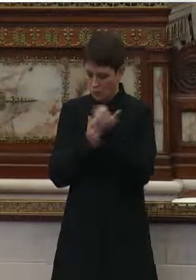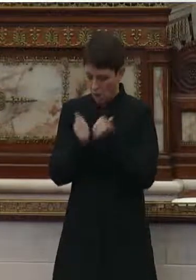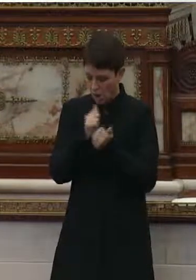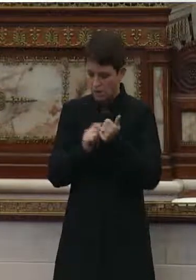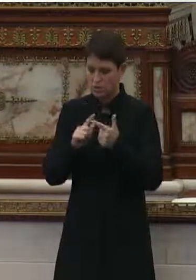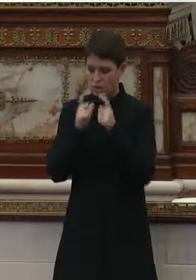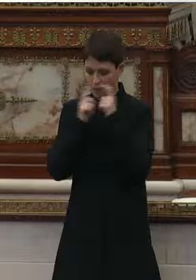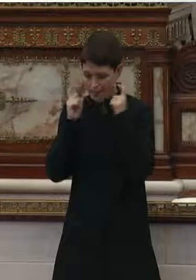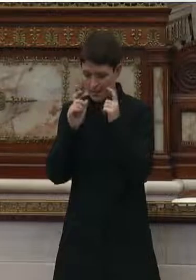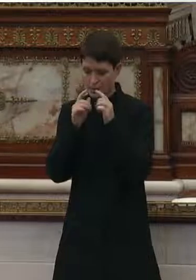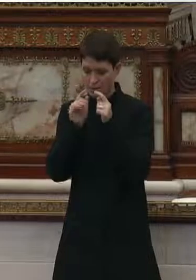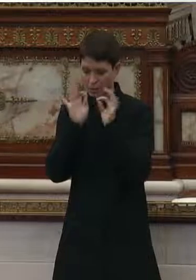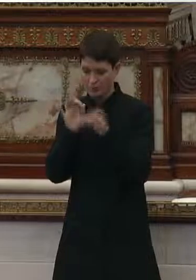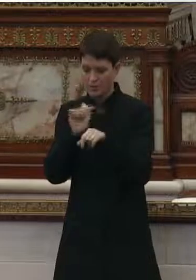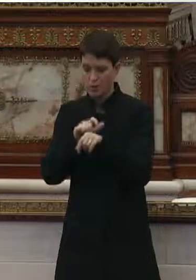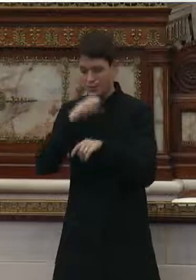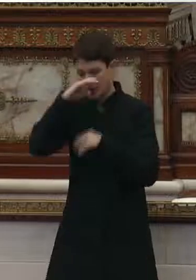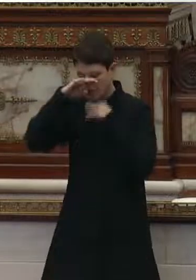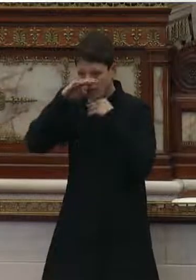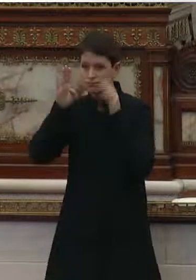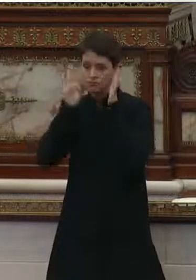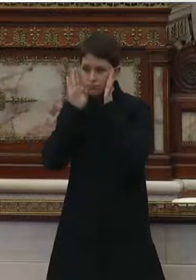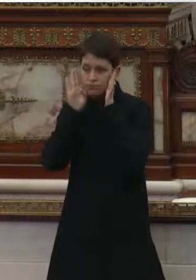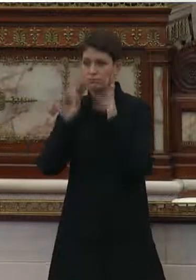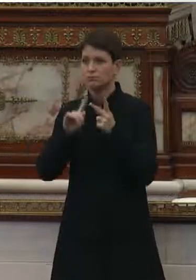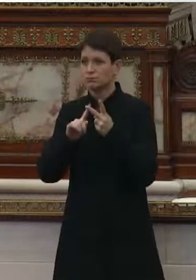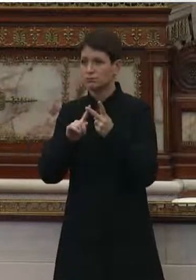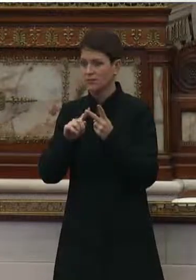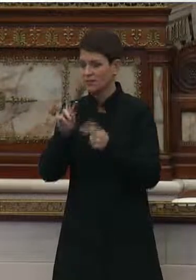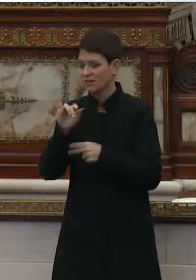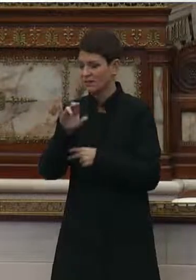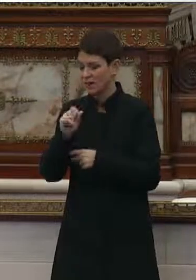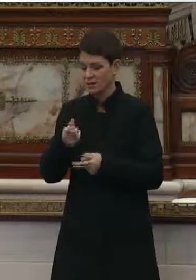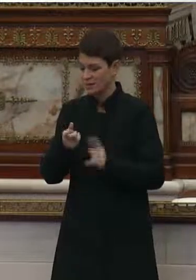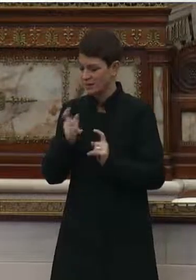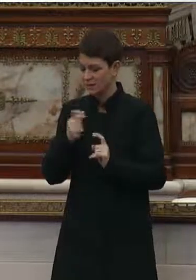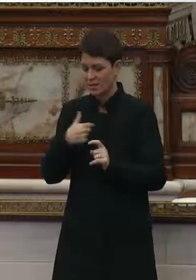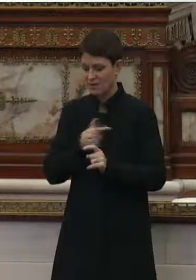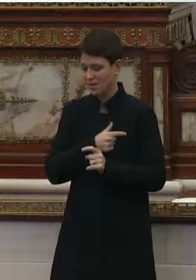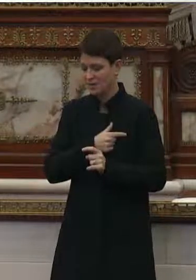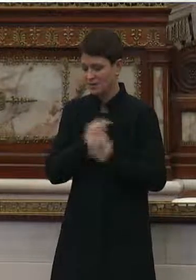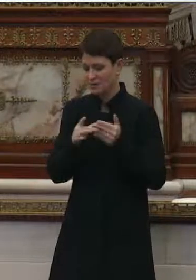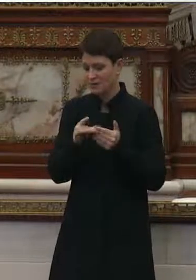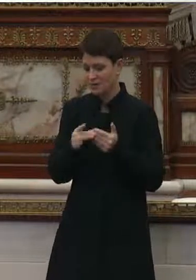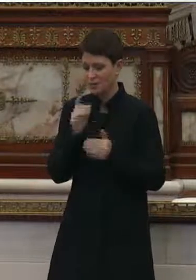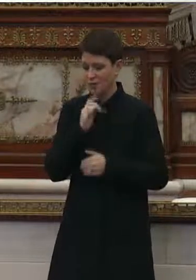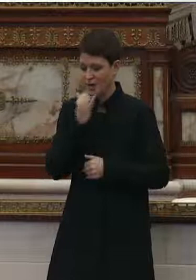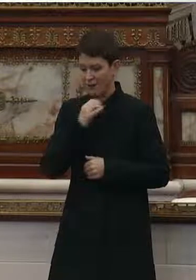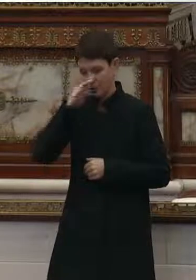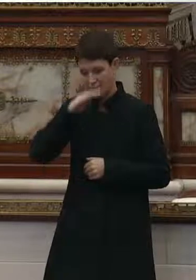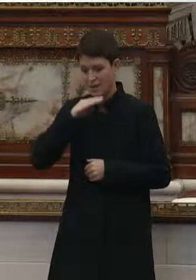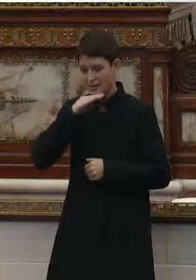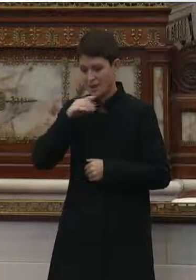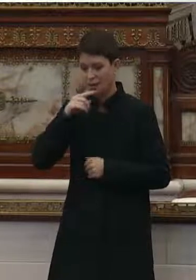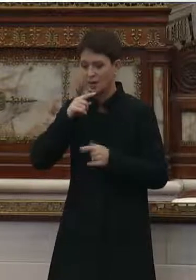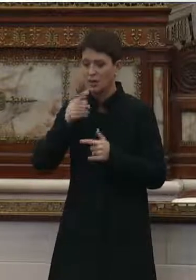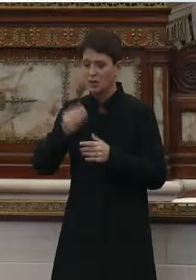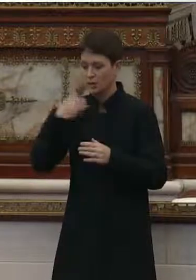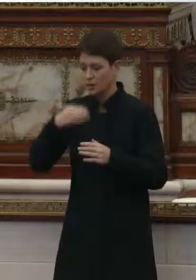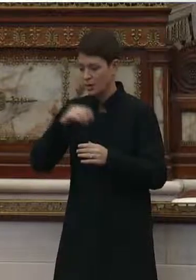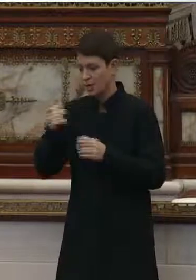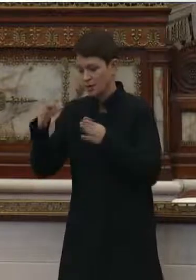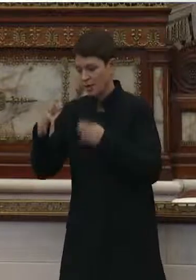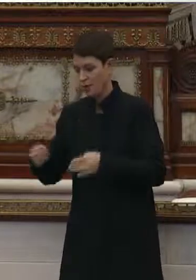wearing a mask perfectly all the time. This virus just doesn't give us a lot of room for error. If you take your mask down for a while and you're eating with